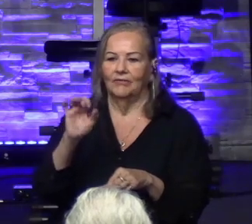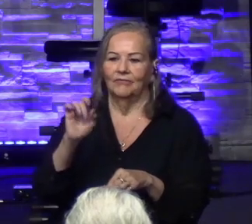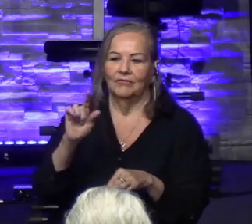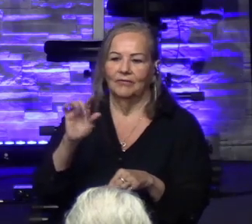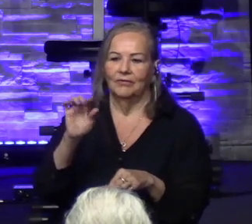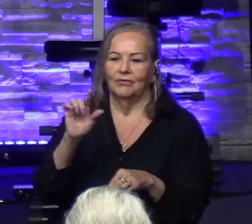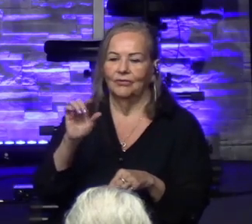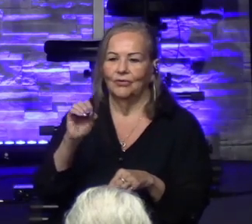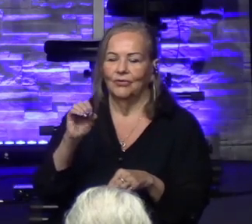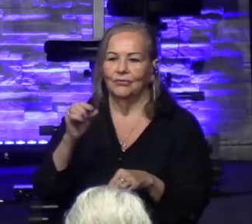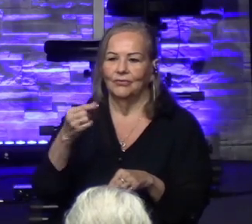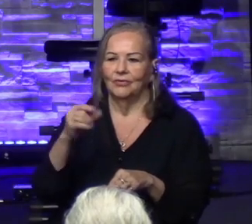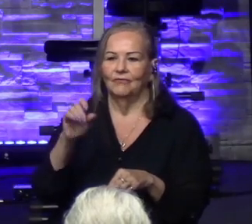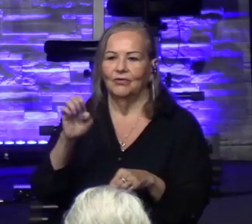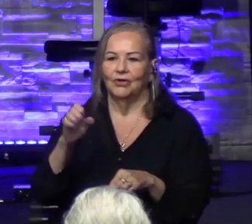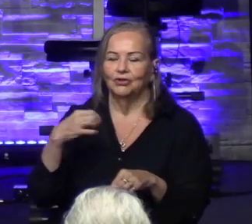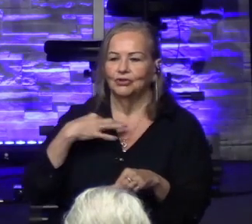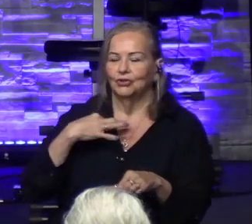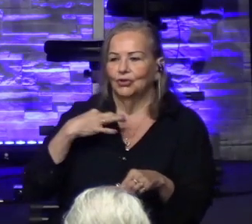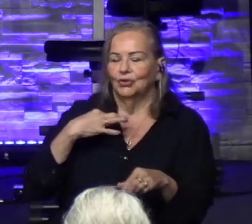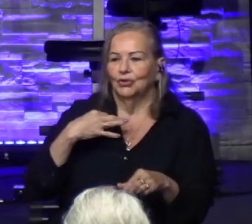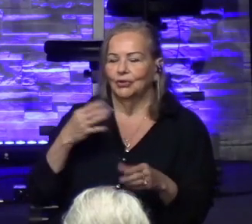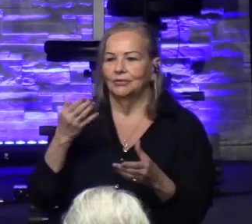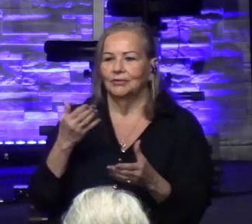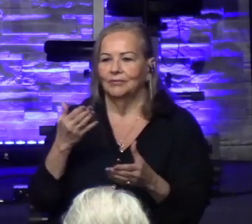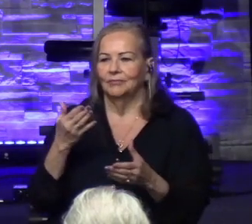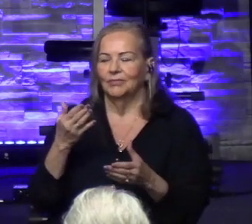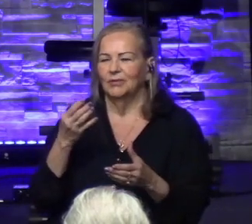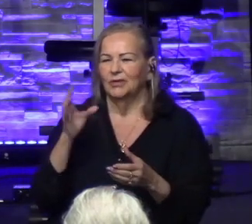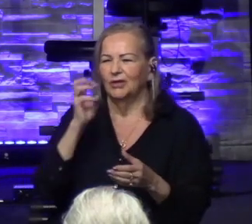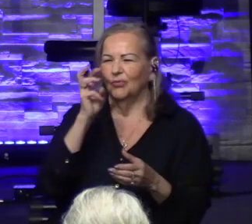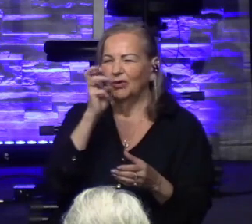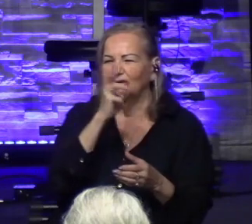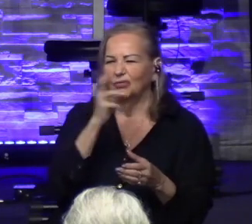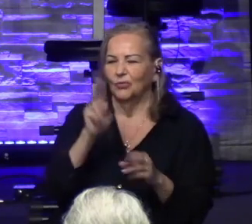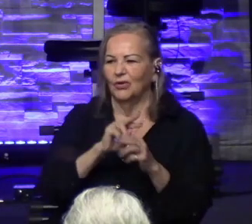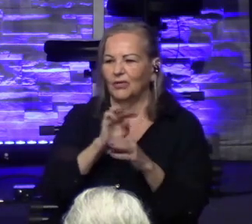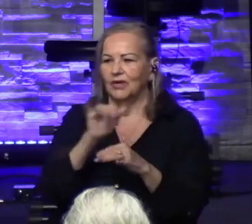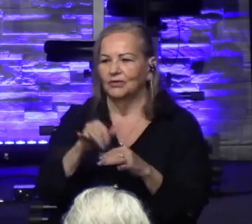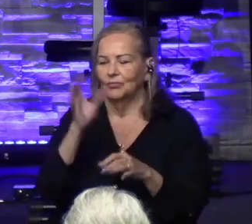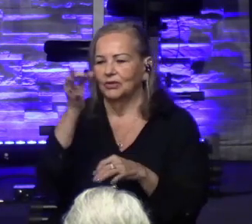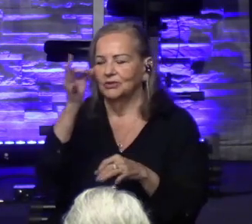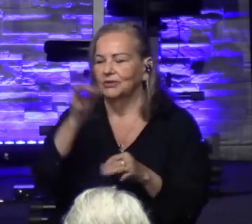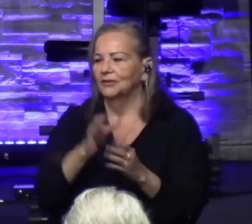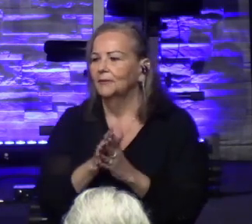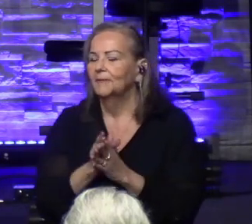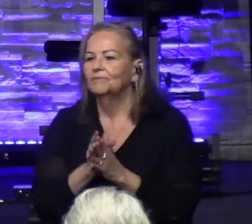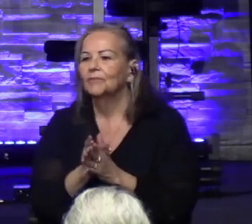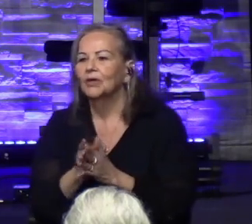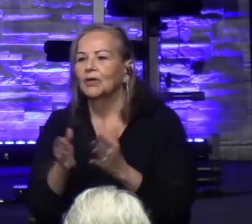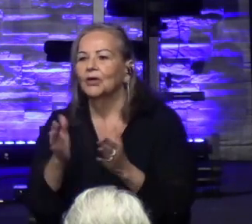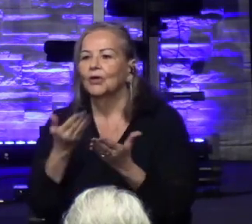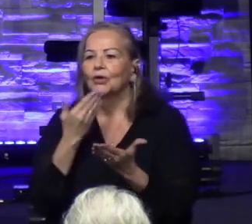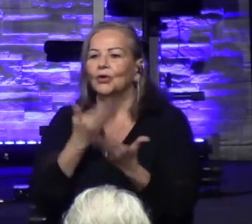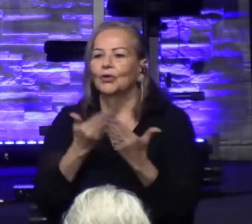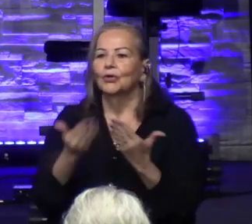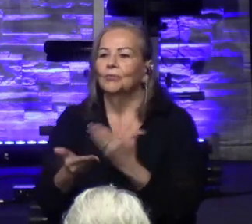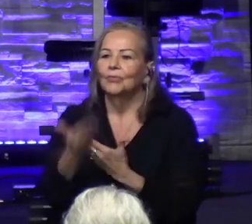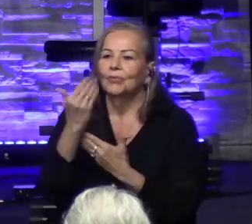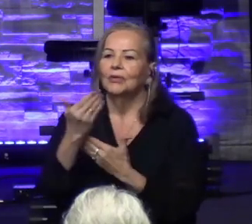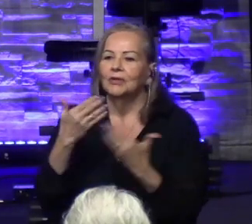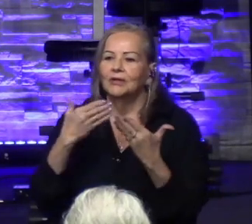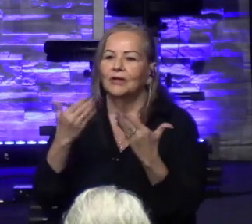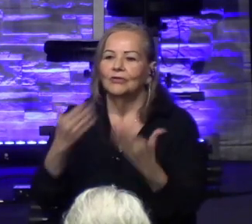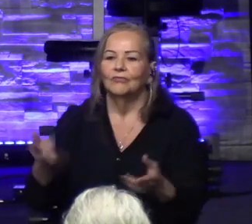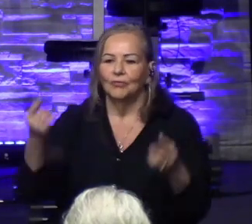as I'm preaching. That would just be kind of weird. So good morning, and thank you for coming. We just finished up